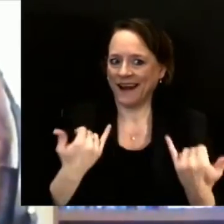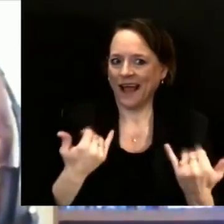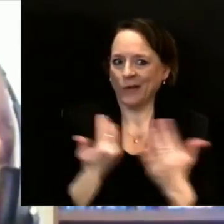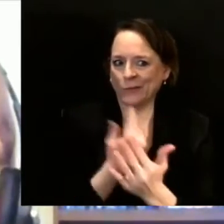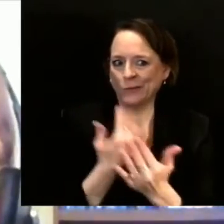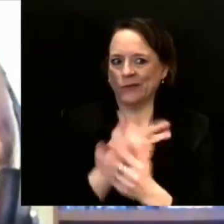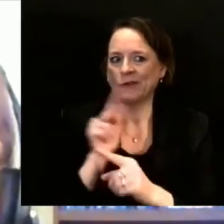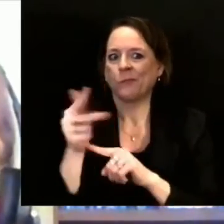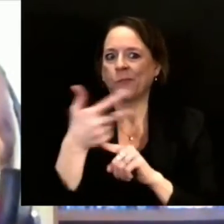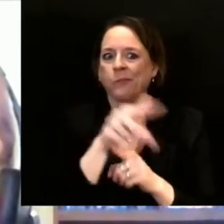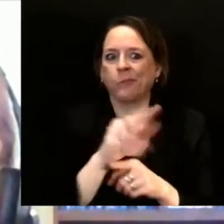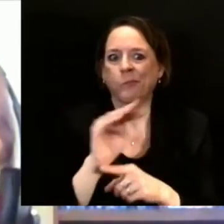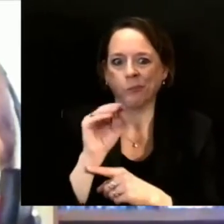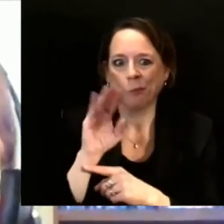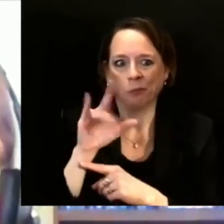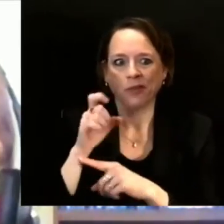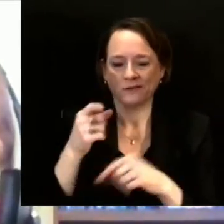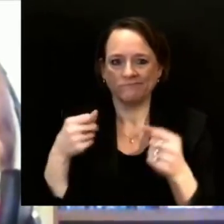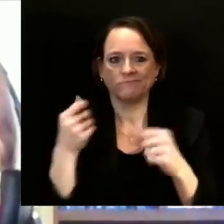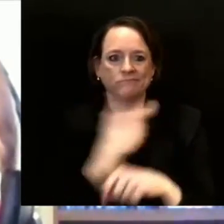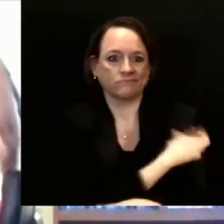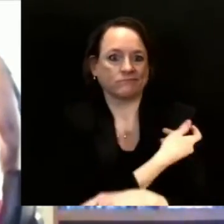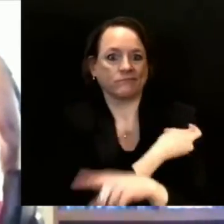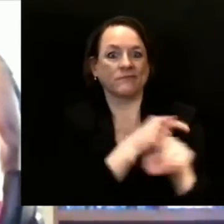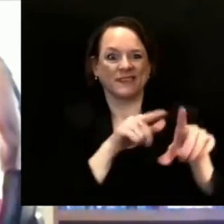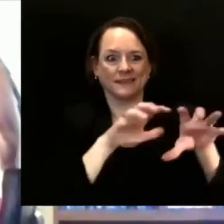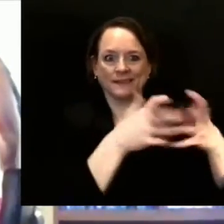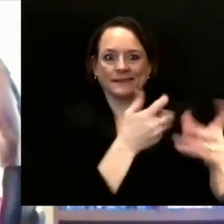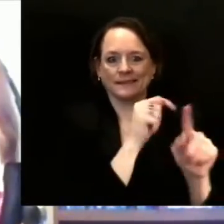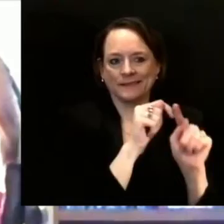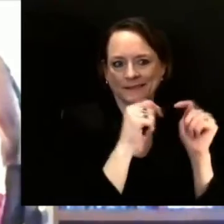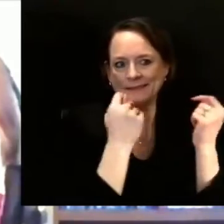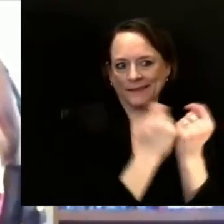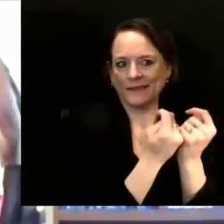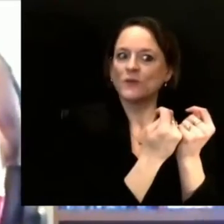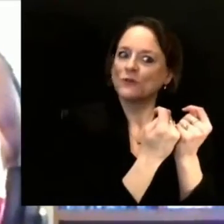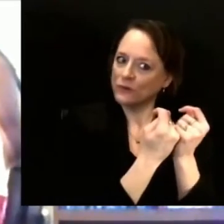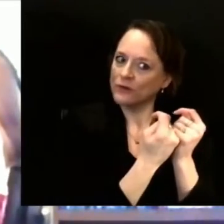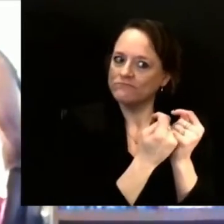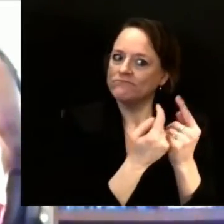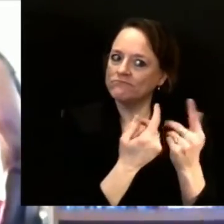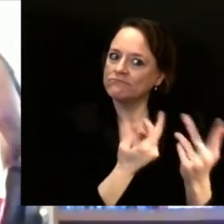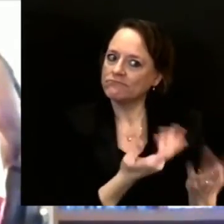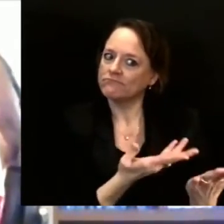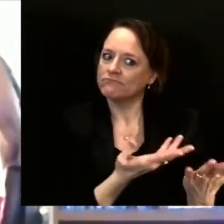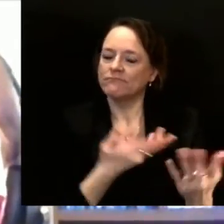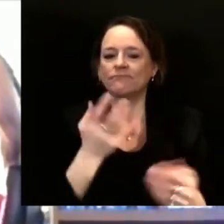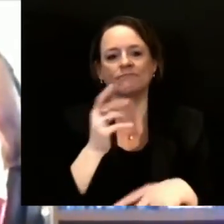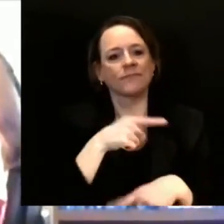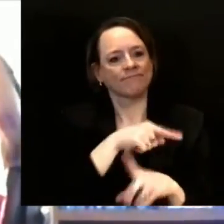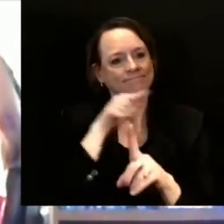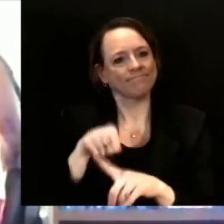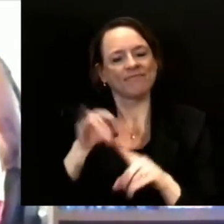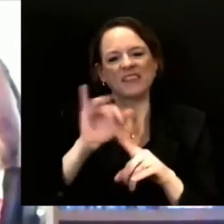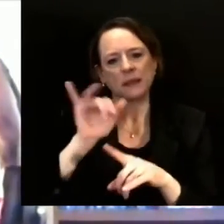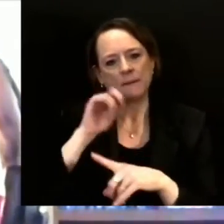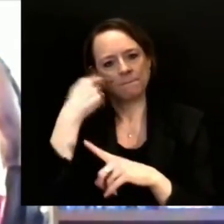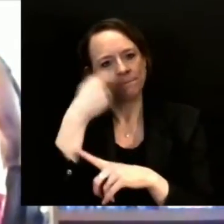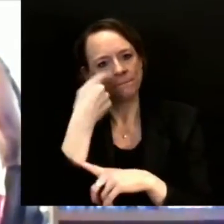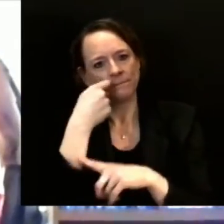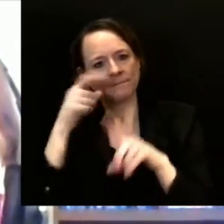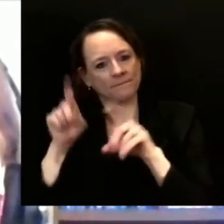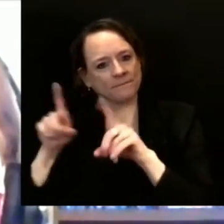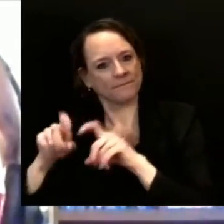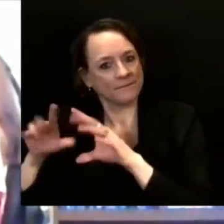teams we put together earlier in the pandemic to support enhancing health